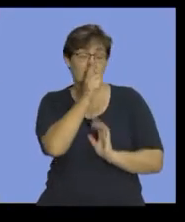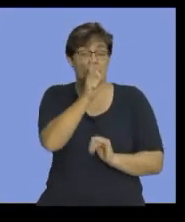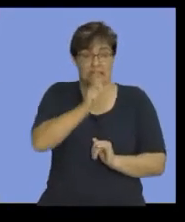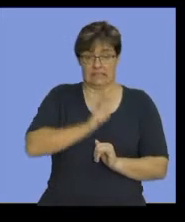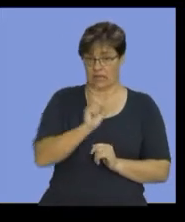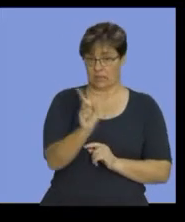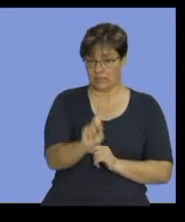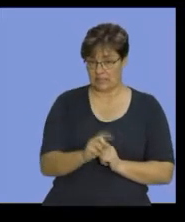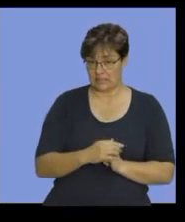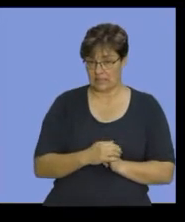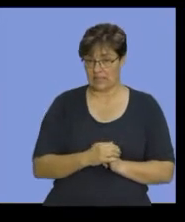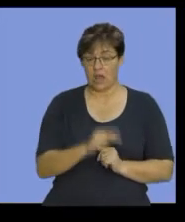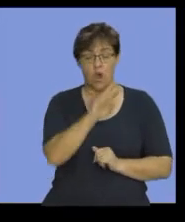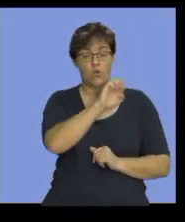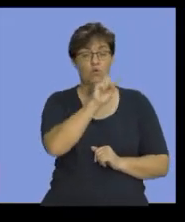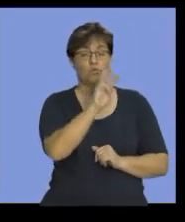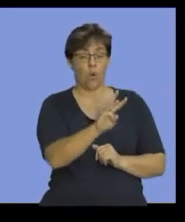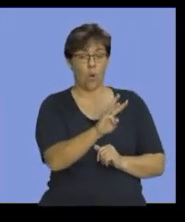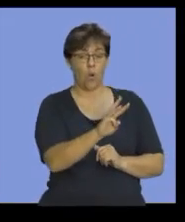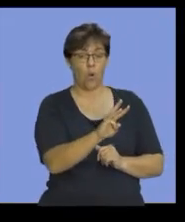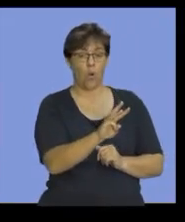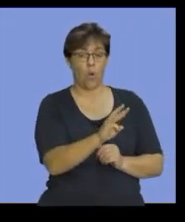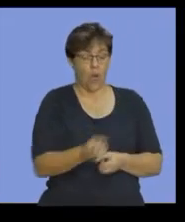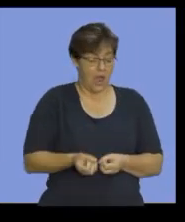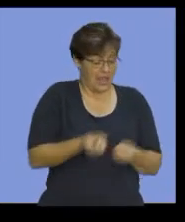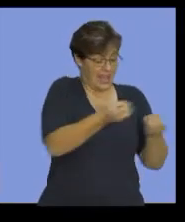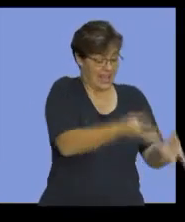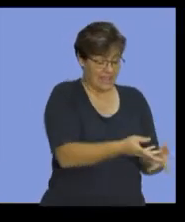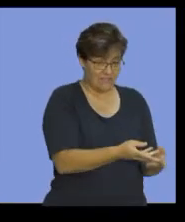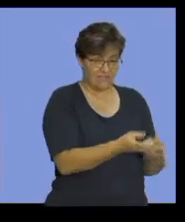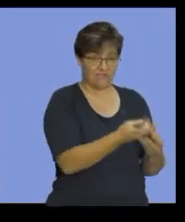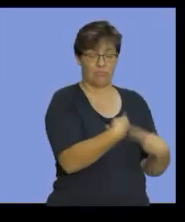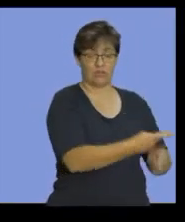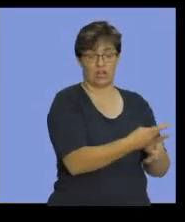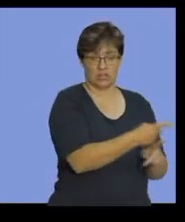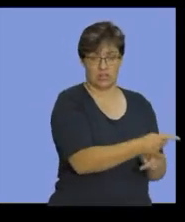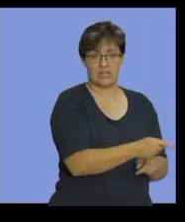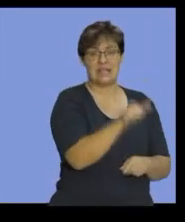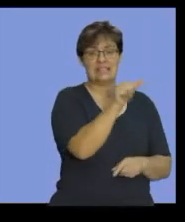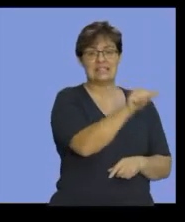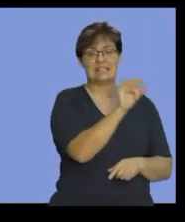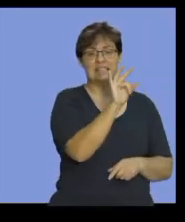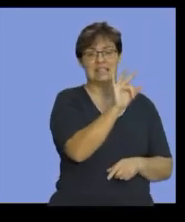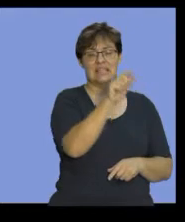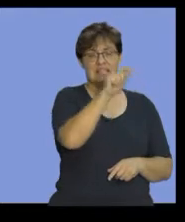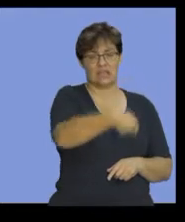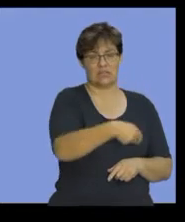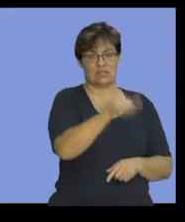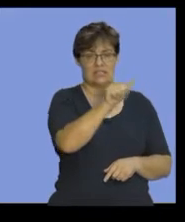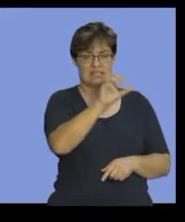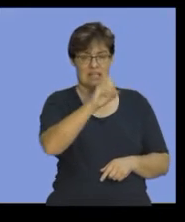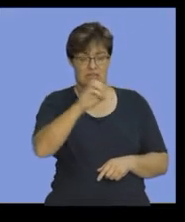that your raw materials issued to production amounted to 63,600. Immediately, you know